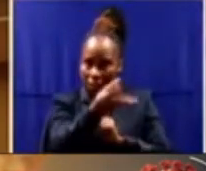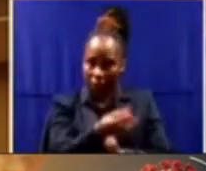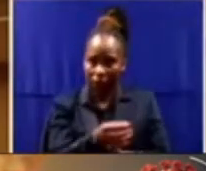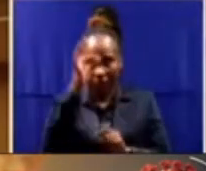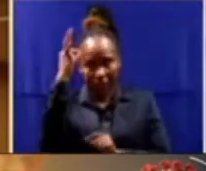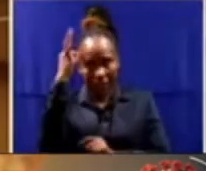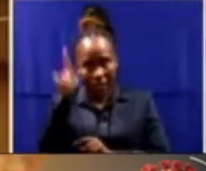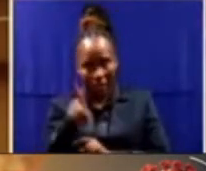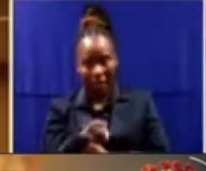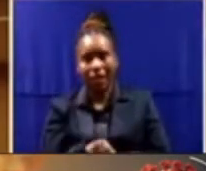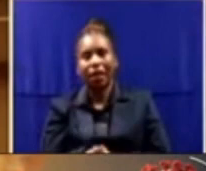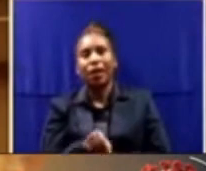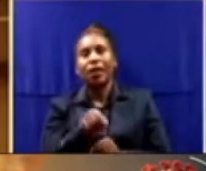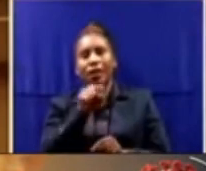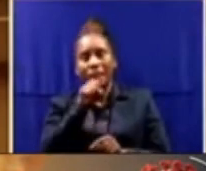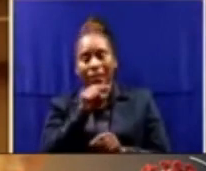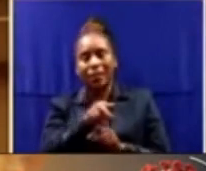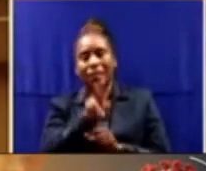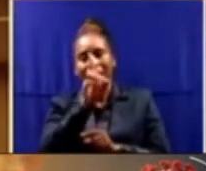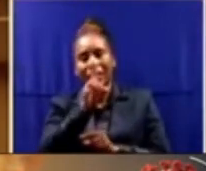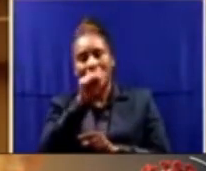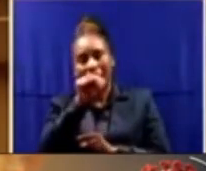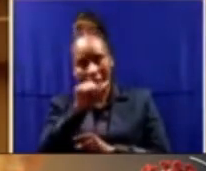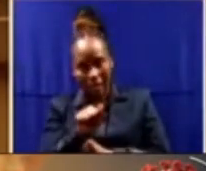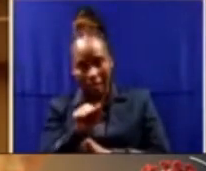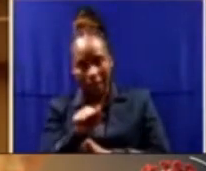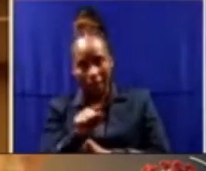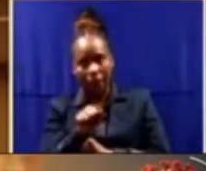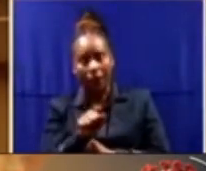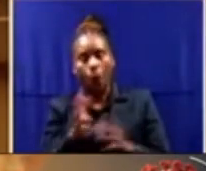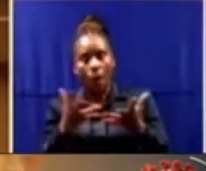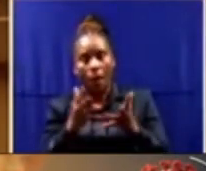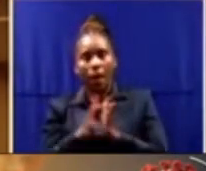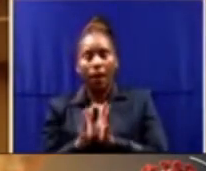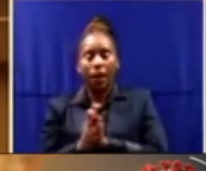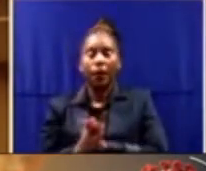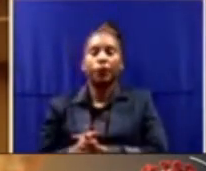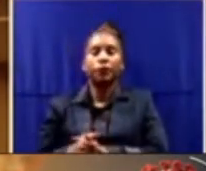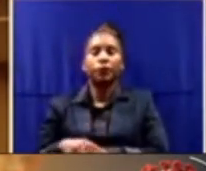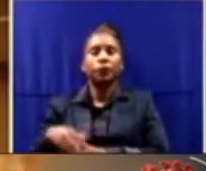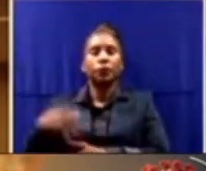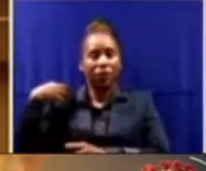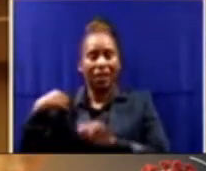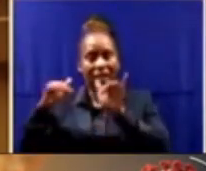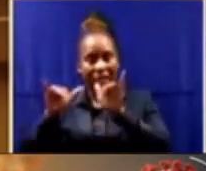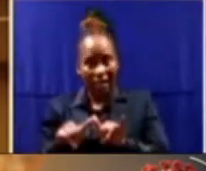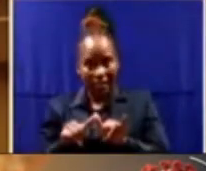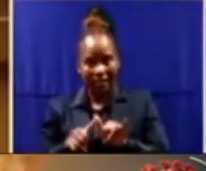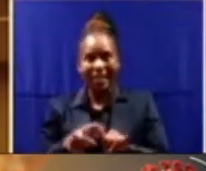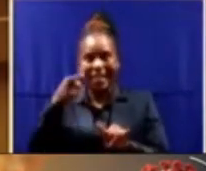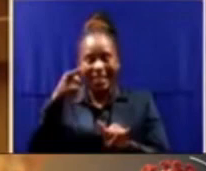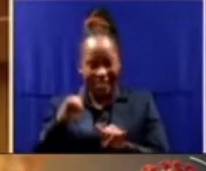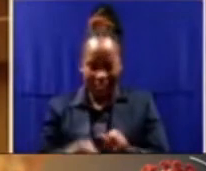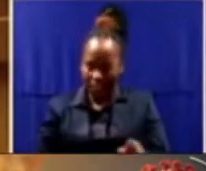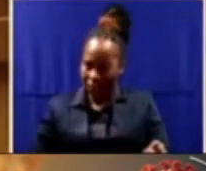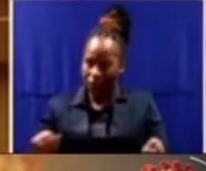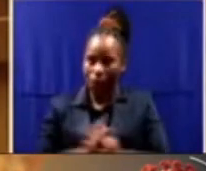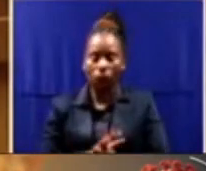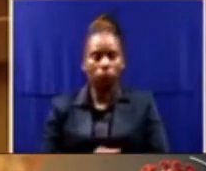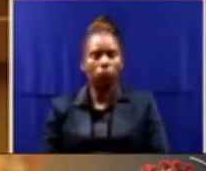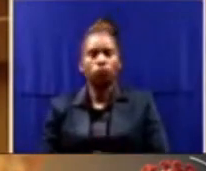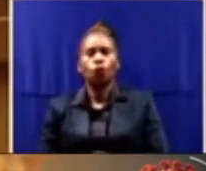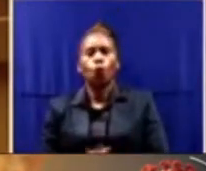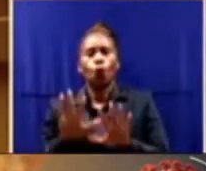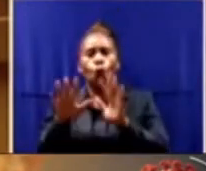dystopia in which the Minister lives, besides being completely unaffordable, would be entirely unconstitutional and is